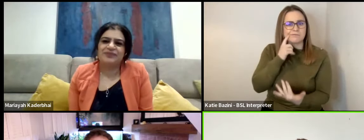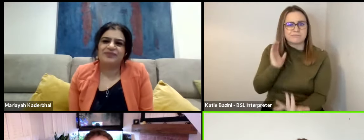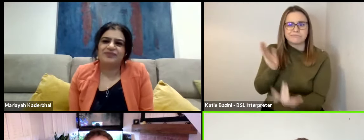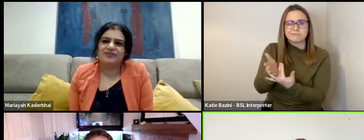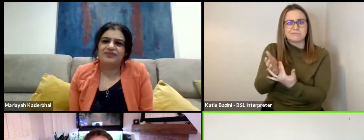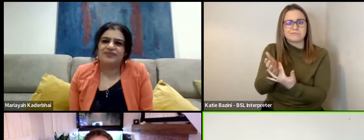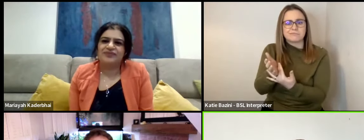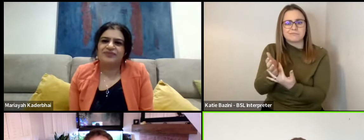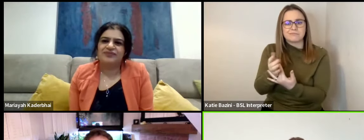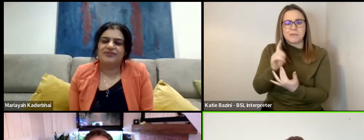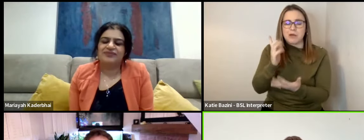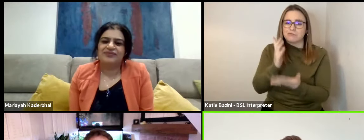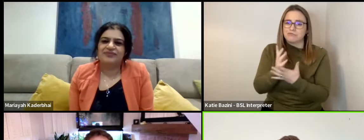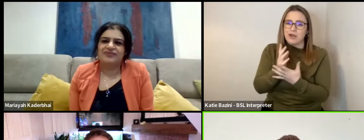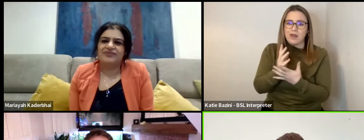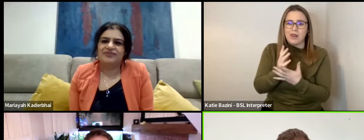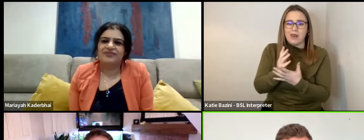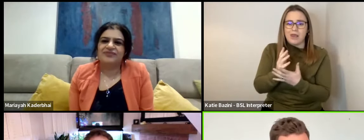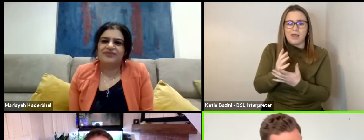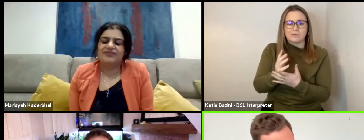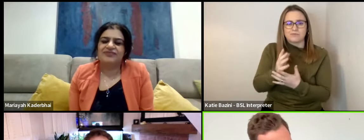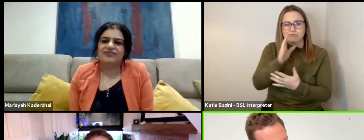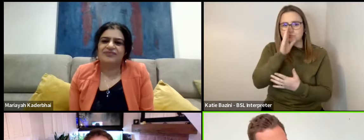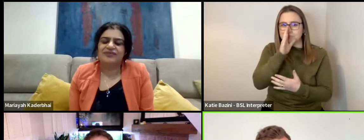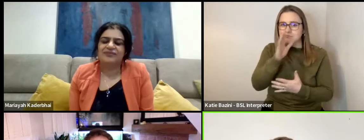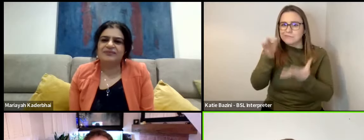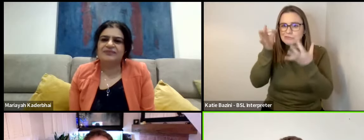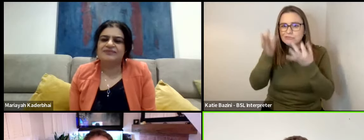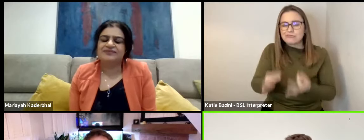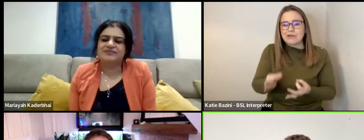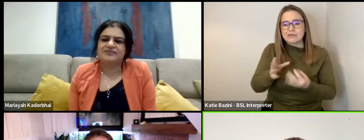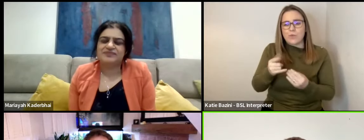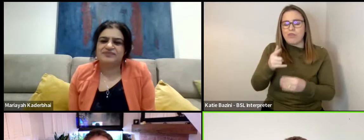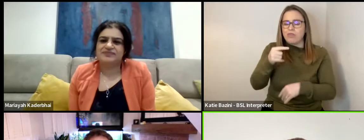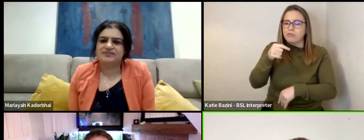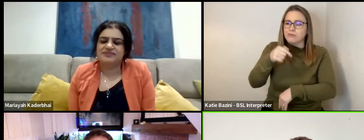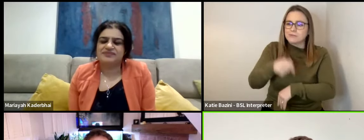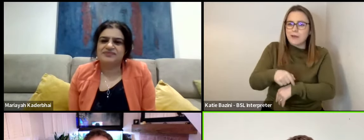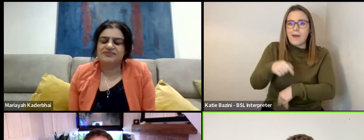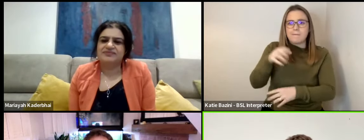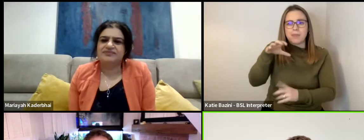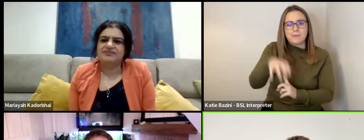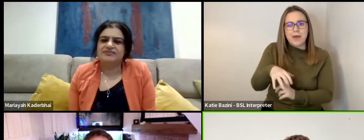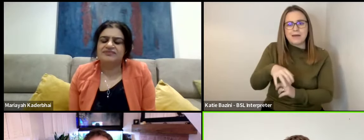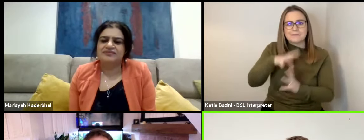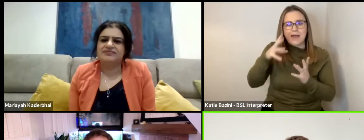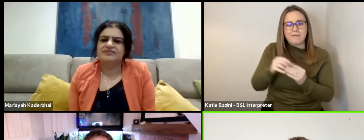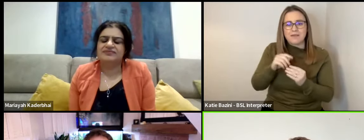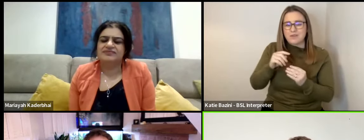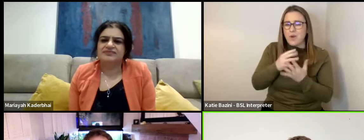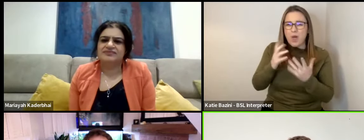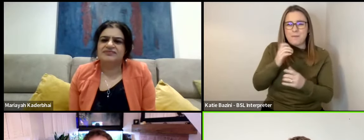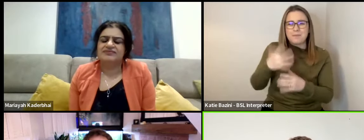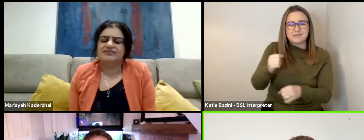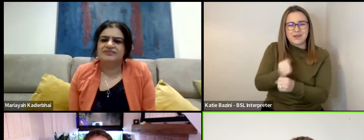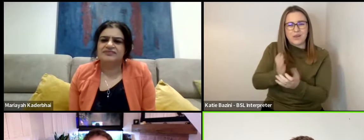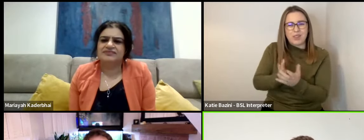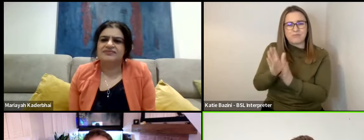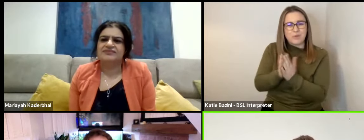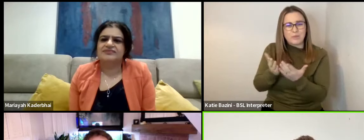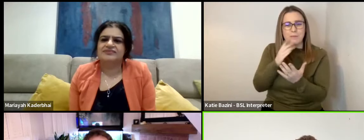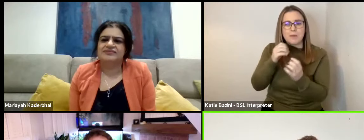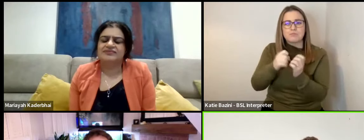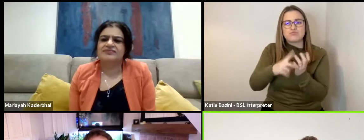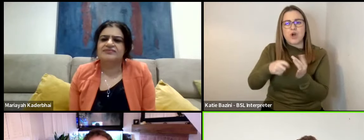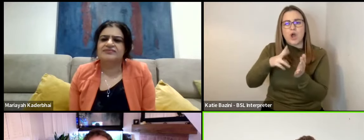but really scalpel-like about character and time and place. So a lot of my heavy lifting was done with that, but Bronco's very lightly